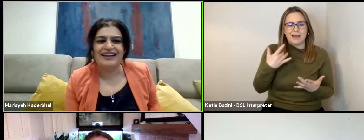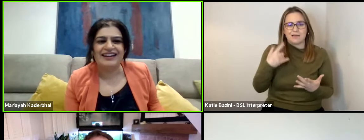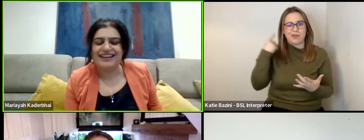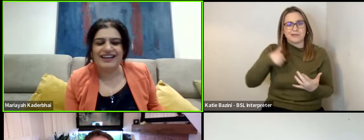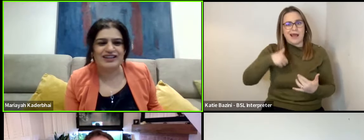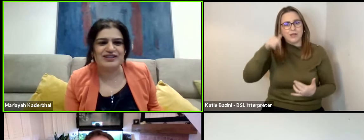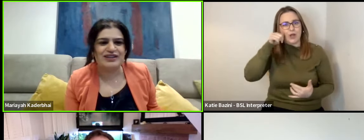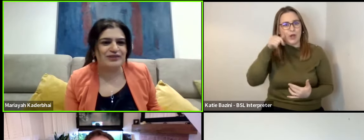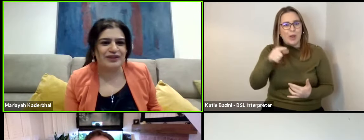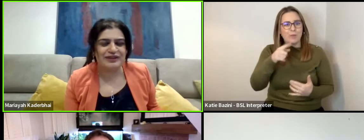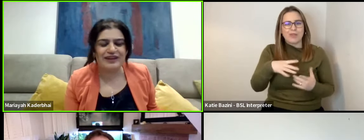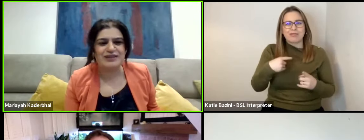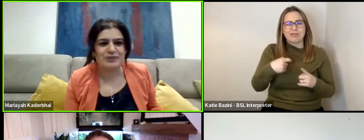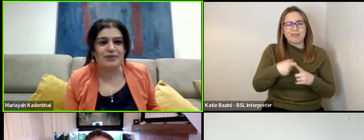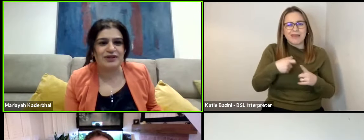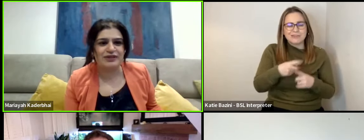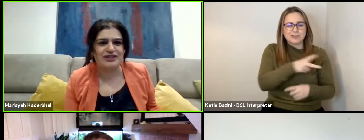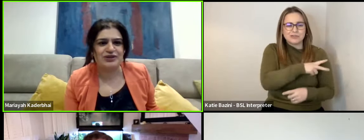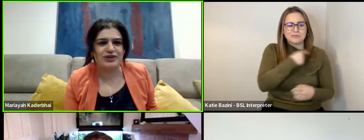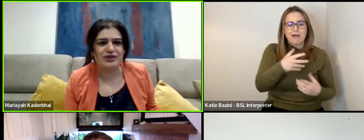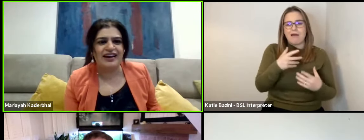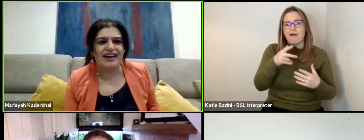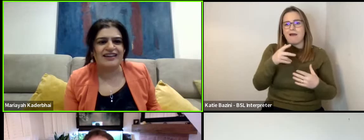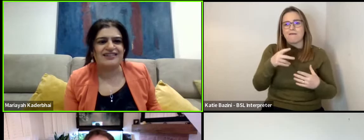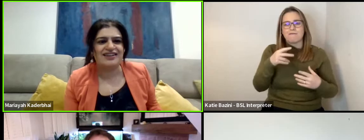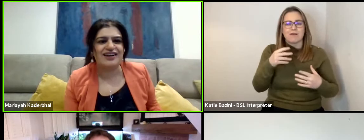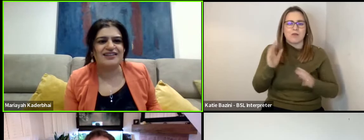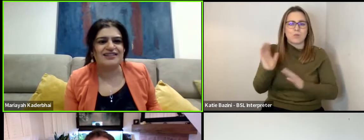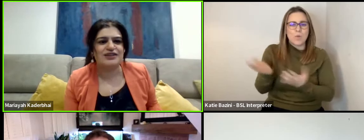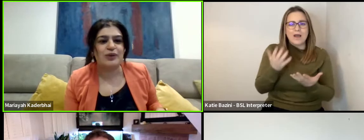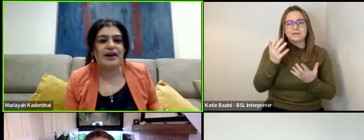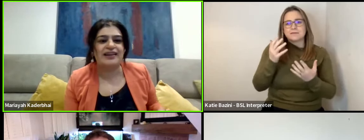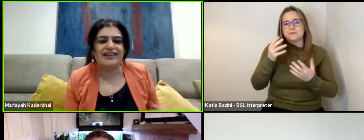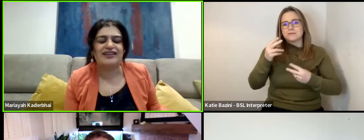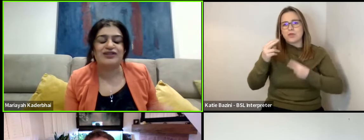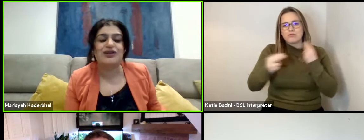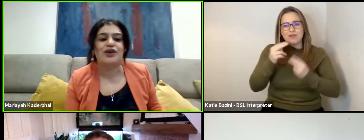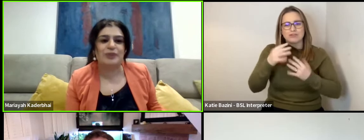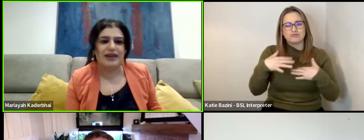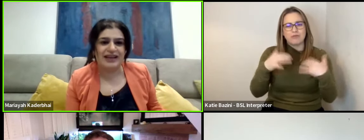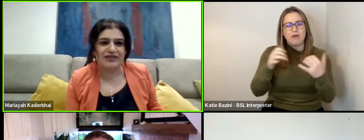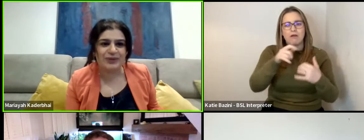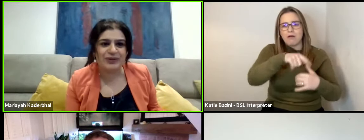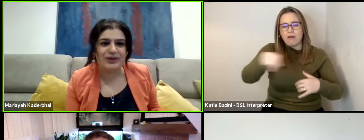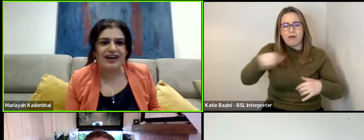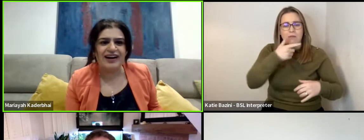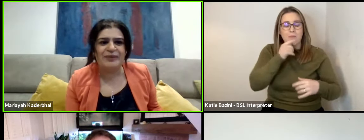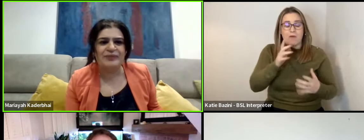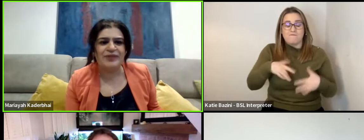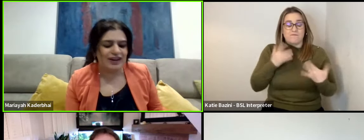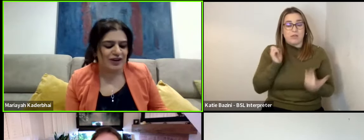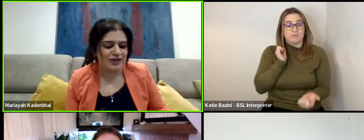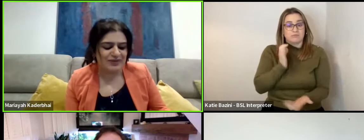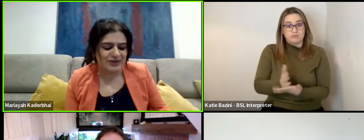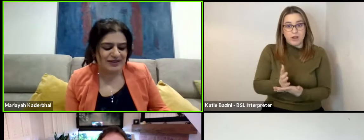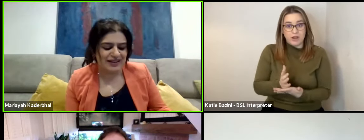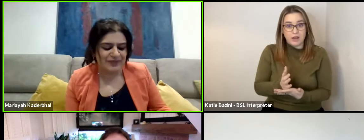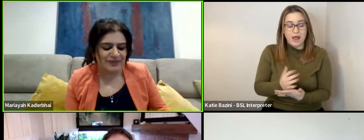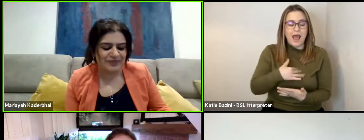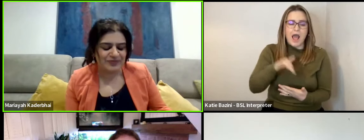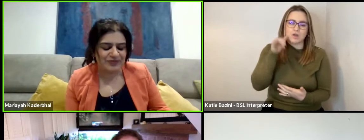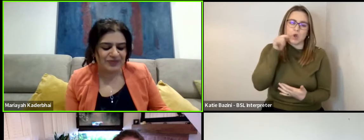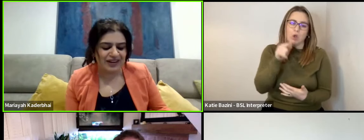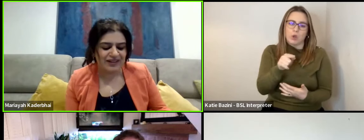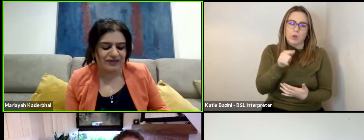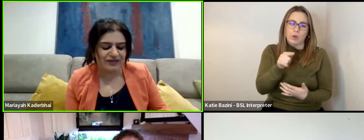the kitchen staff, the front of house, the people in the restaurant. It's cast in a way that is so believable. And I know this was